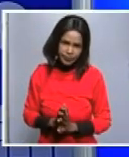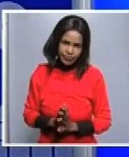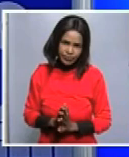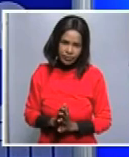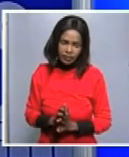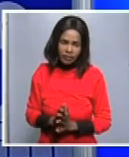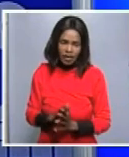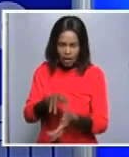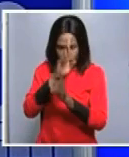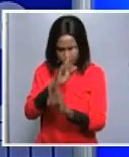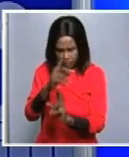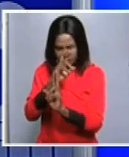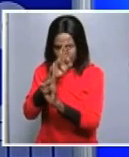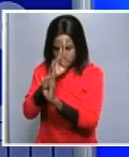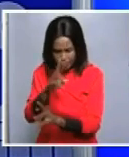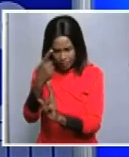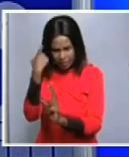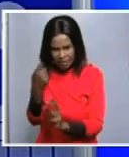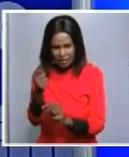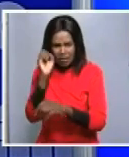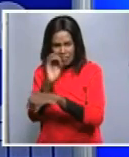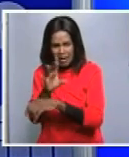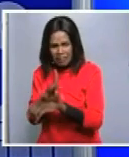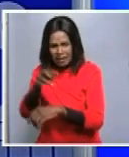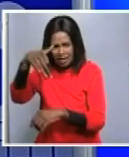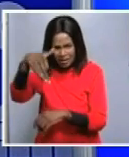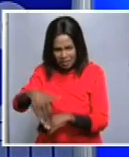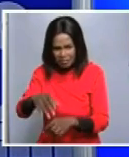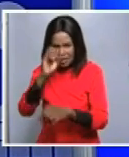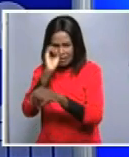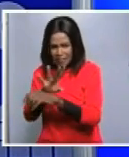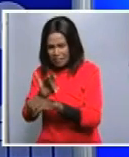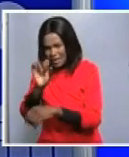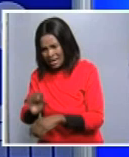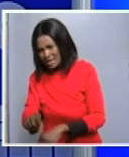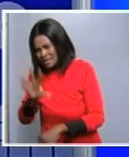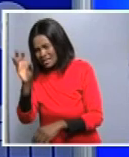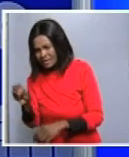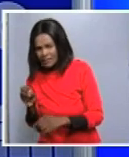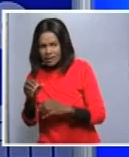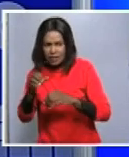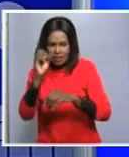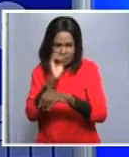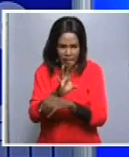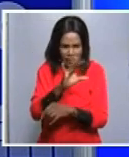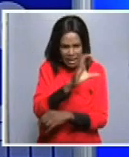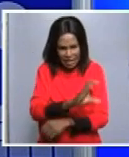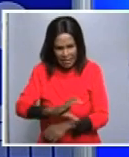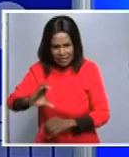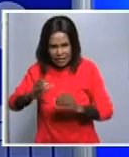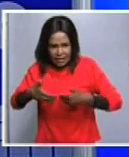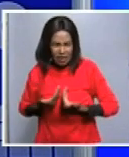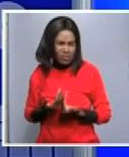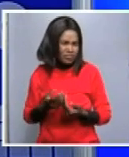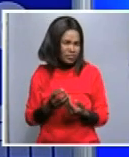of south africa to namibians and the rest of the sadek region as a big brother of this nation of of this part of the of the continent here